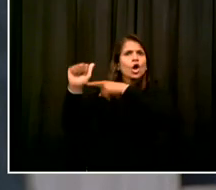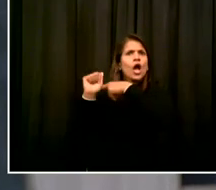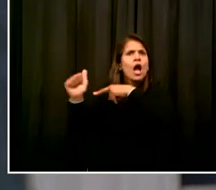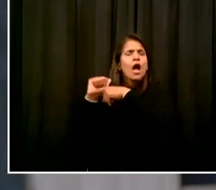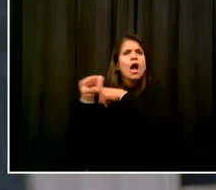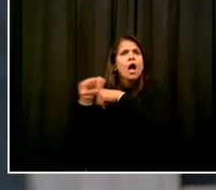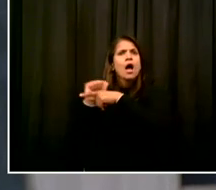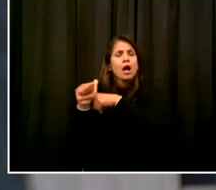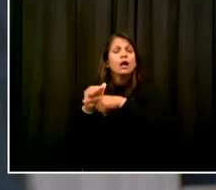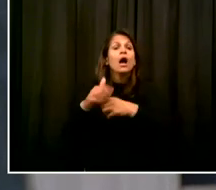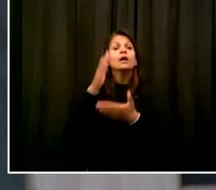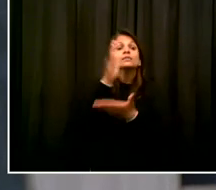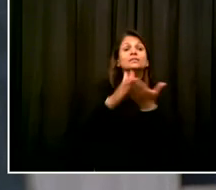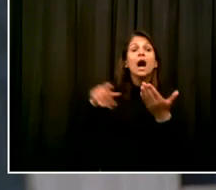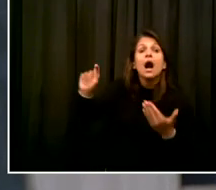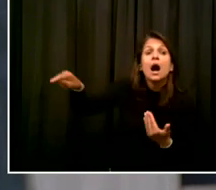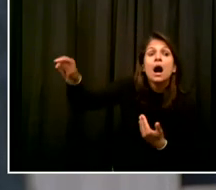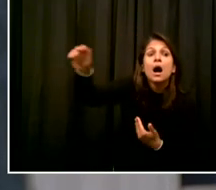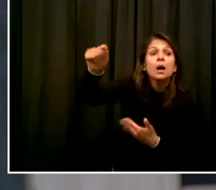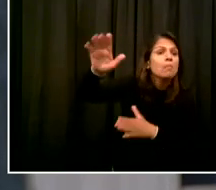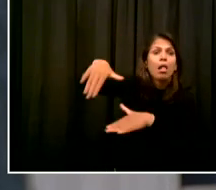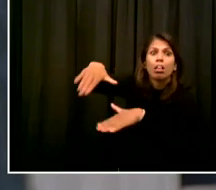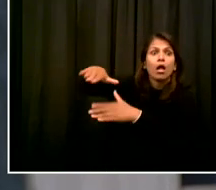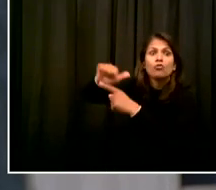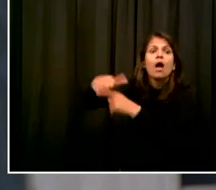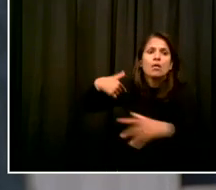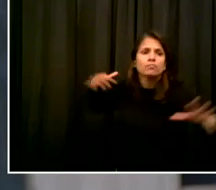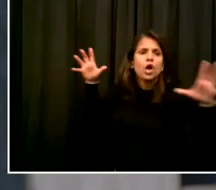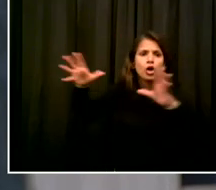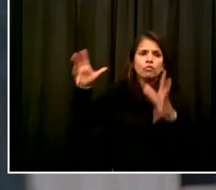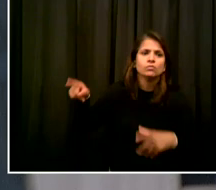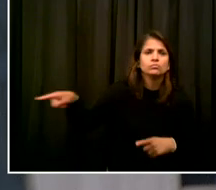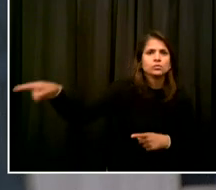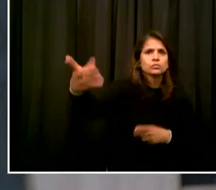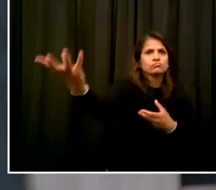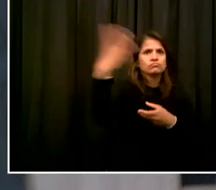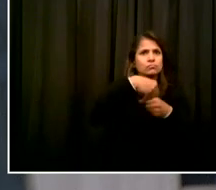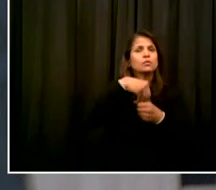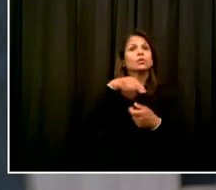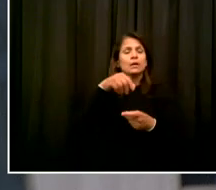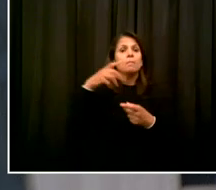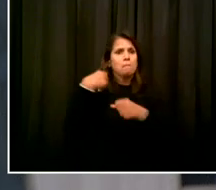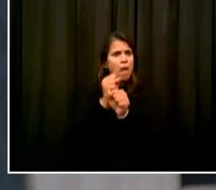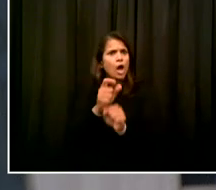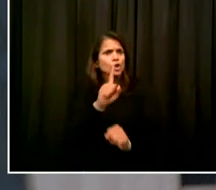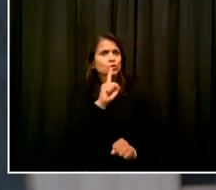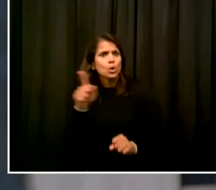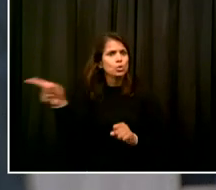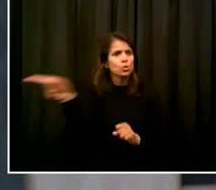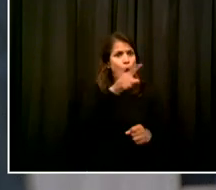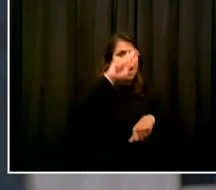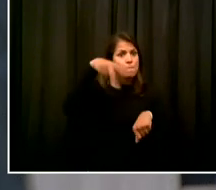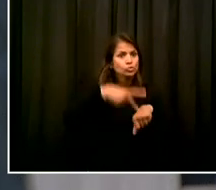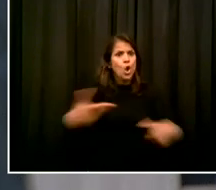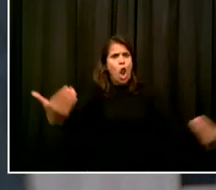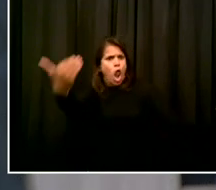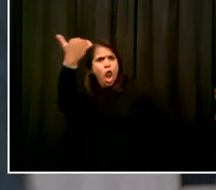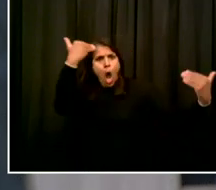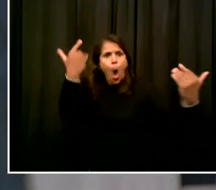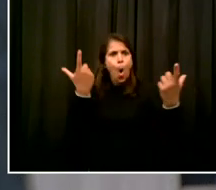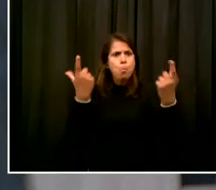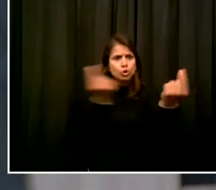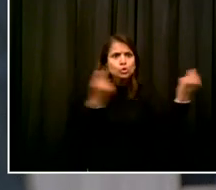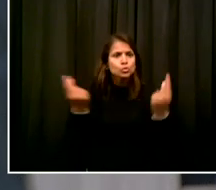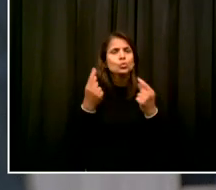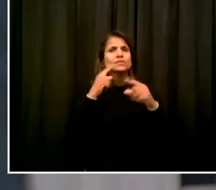So teachers will also be trained. They will have access to the curriculum. That curriculum will be available on day one with a